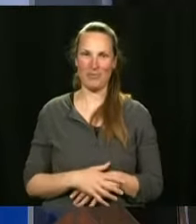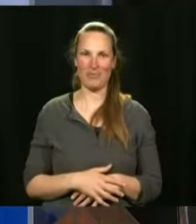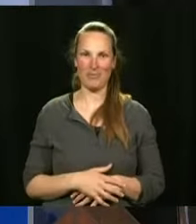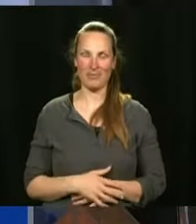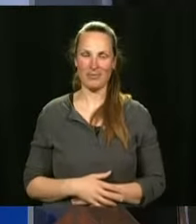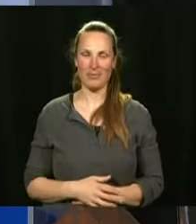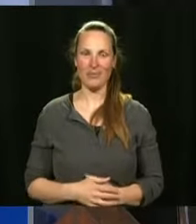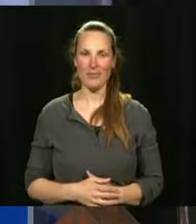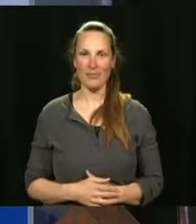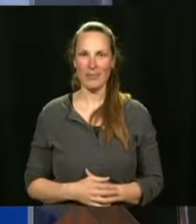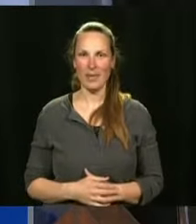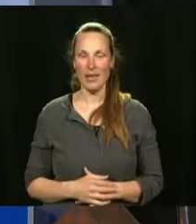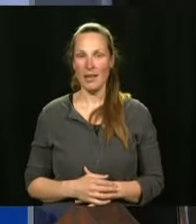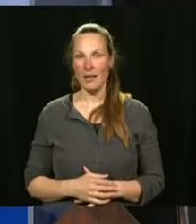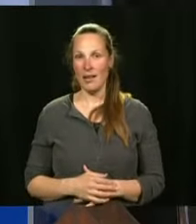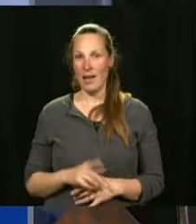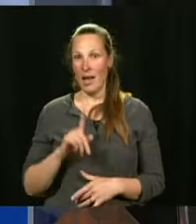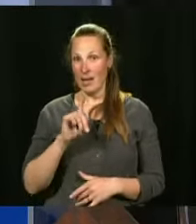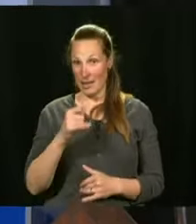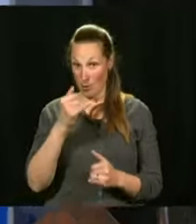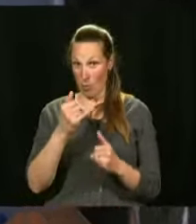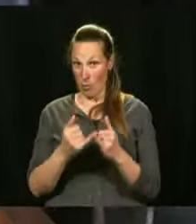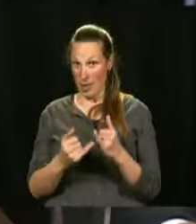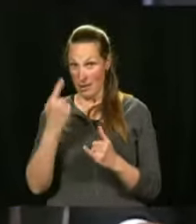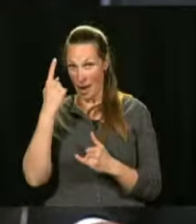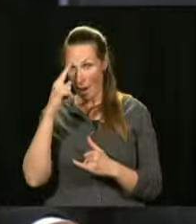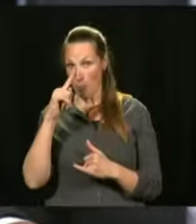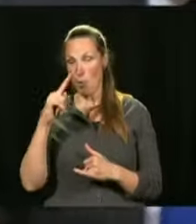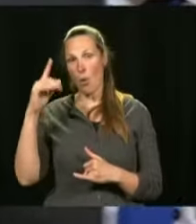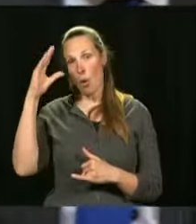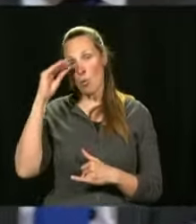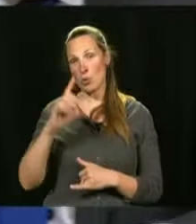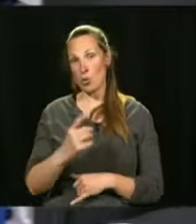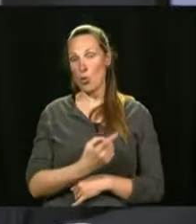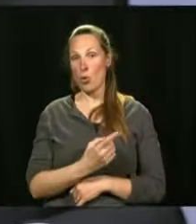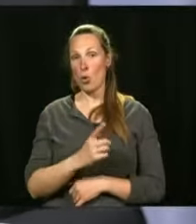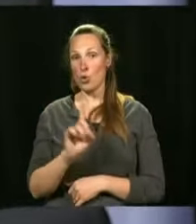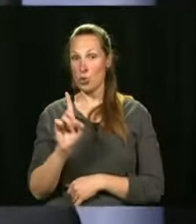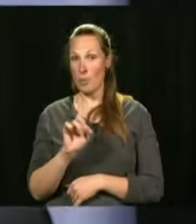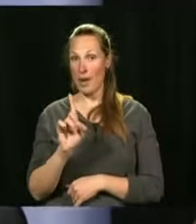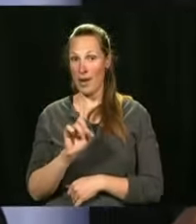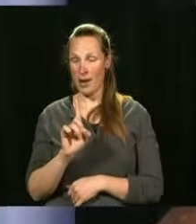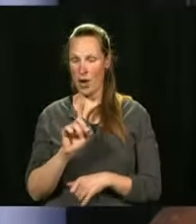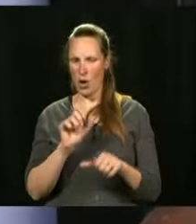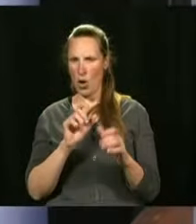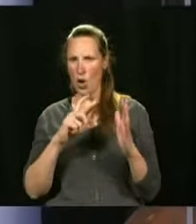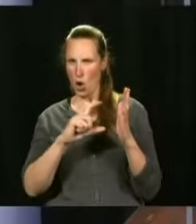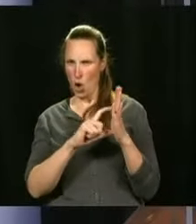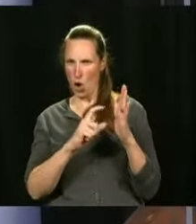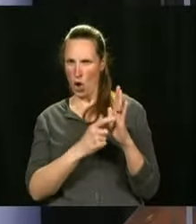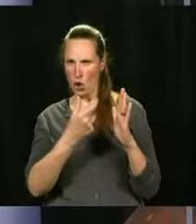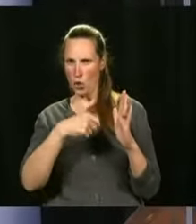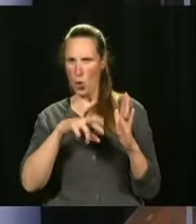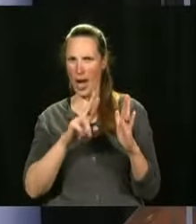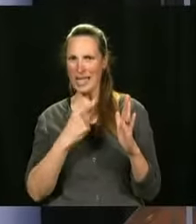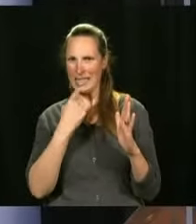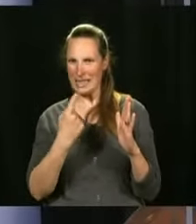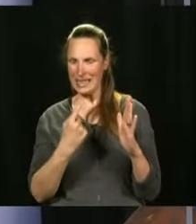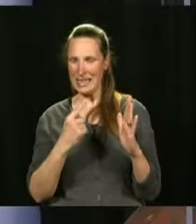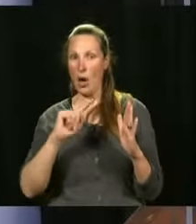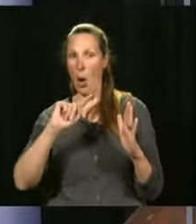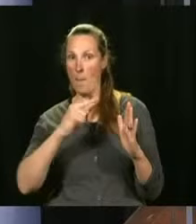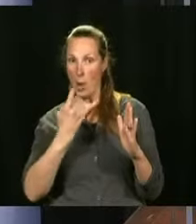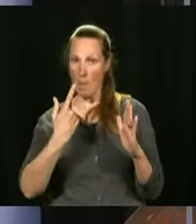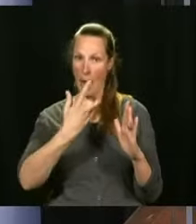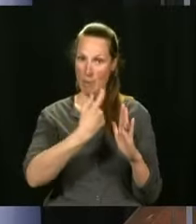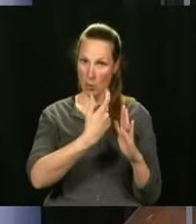to conclude Mr. Gibella said that the digital proof it will be indicated that it's a first dose or second dose yes you